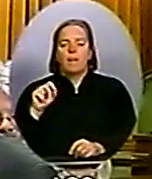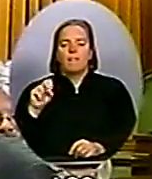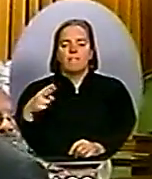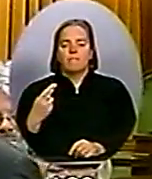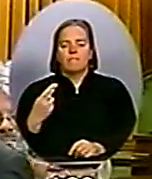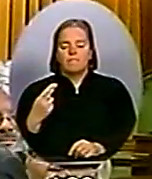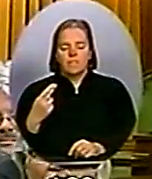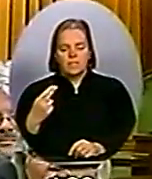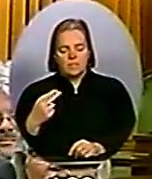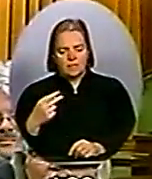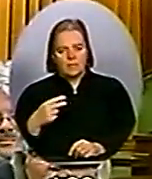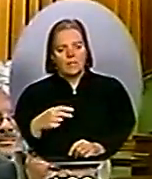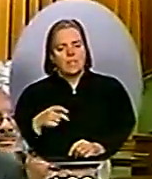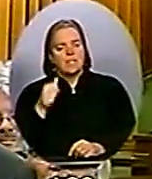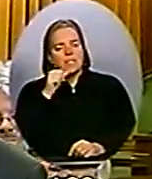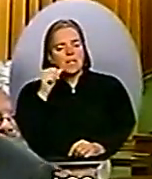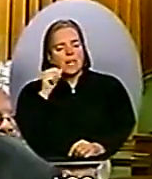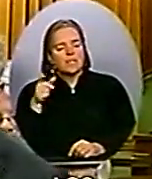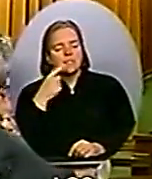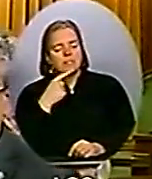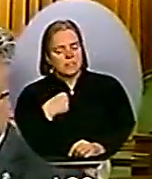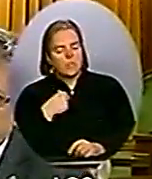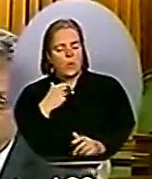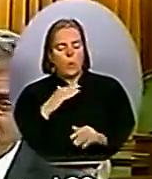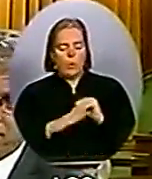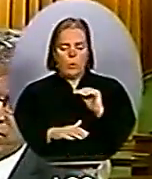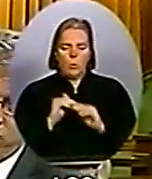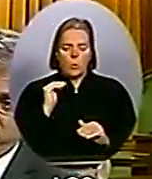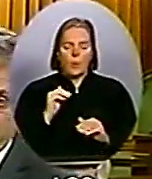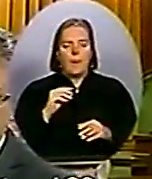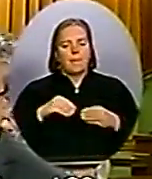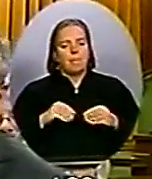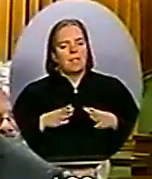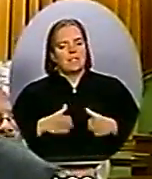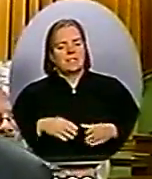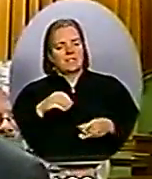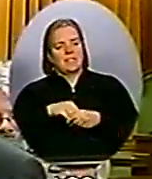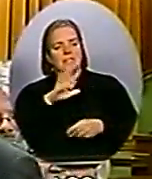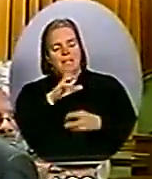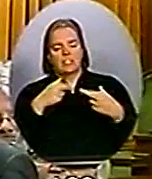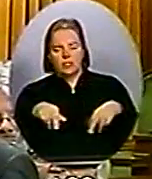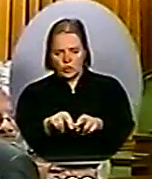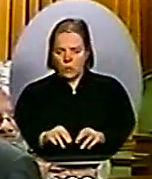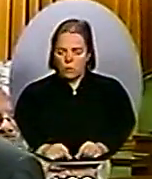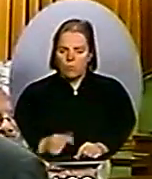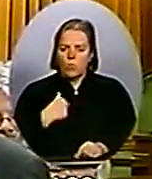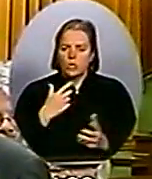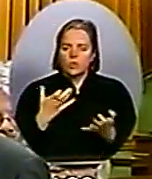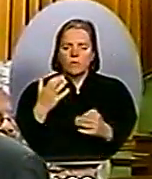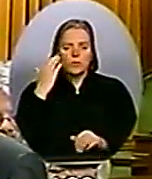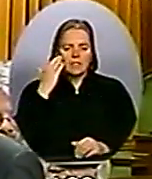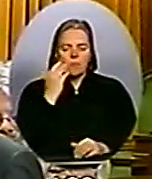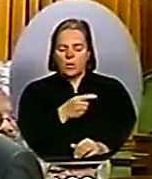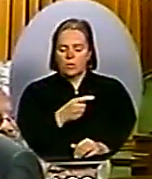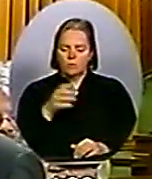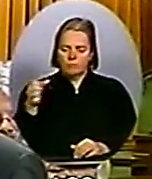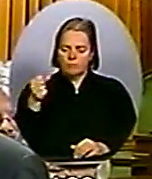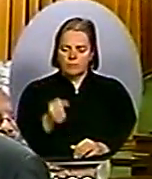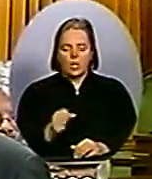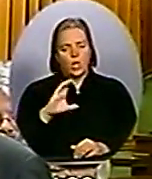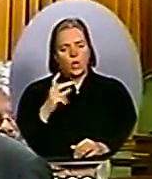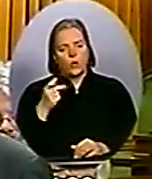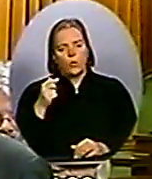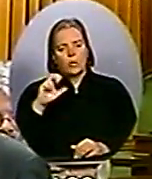across Canada. So, simple question for this minister. Was the hiring of Guelph operative Criff Crawford, was that a political